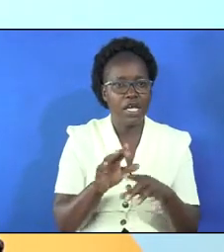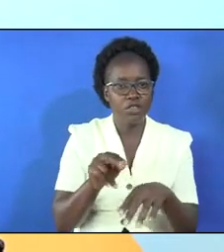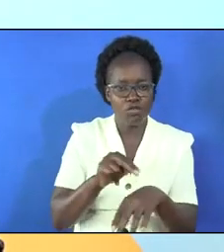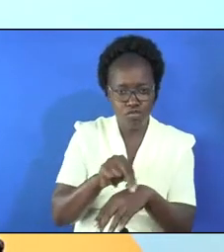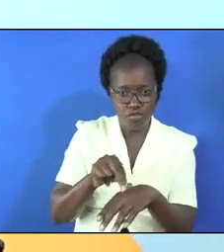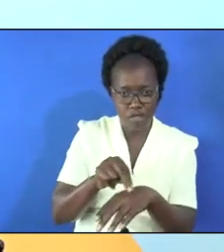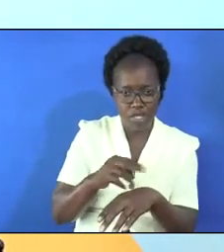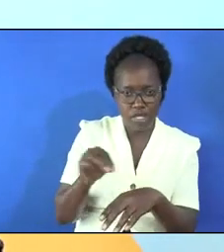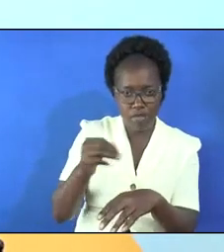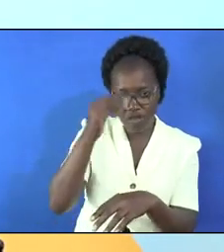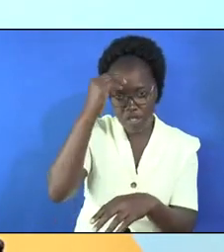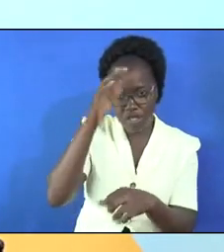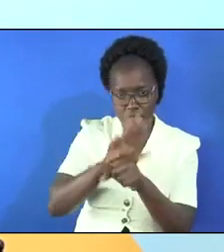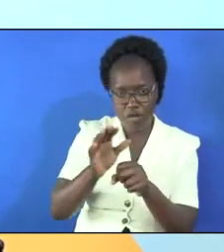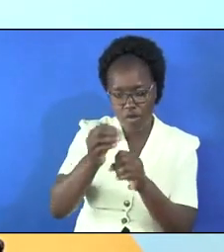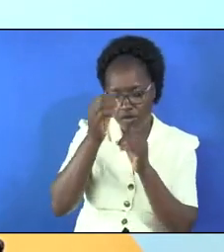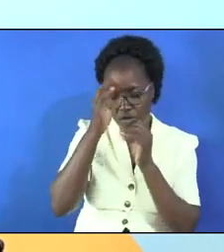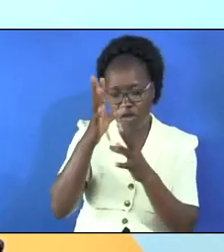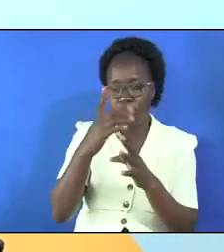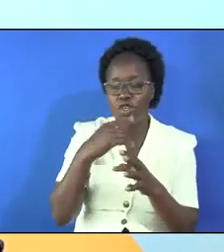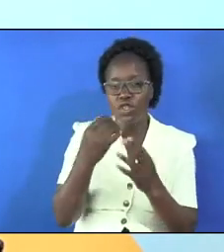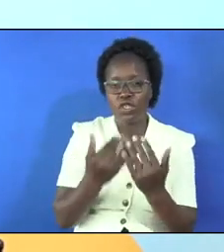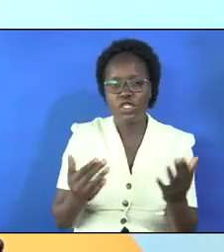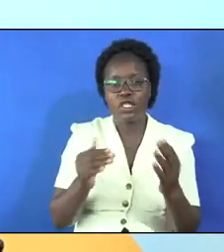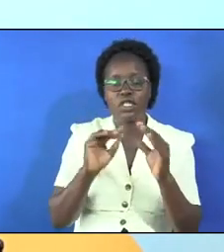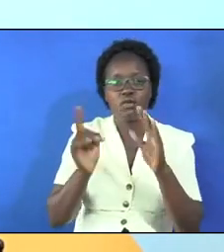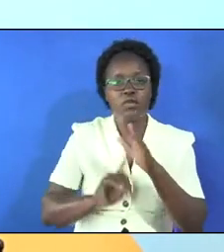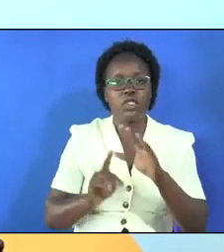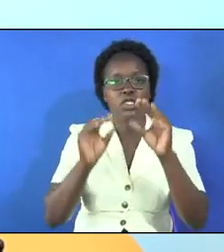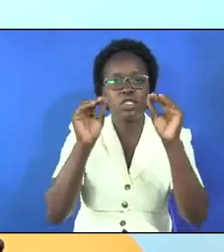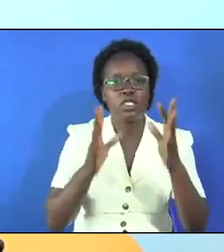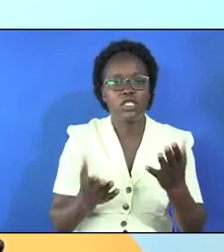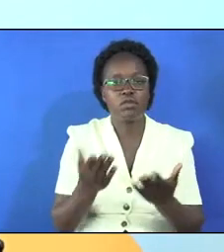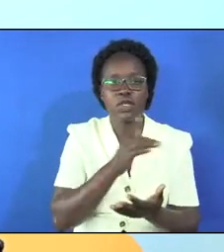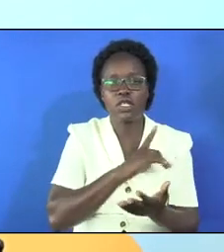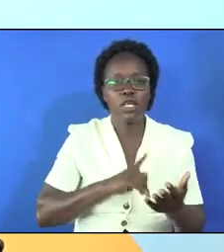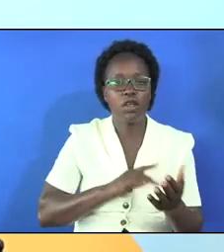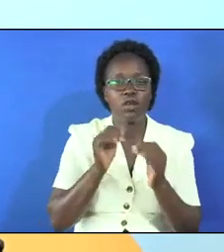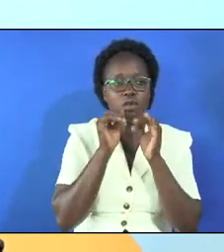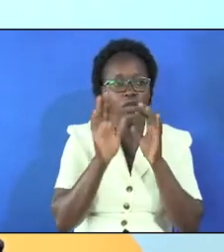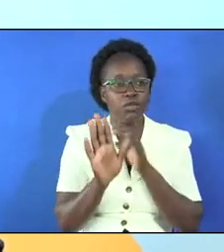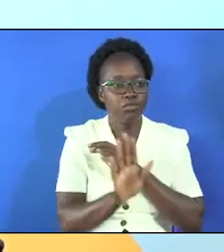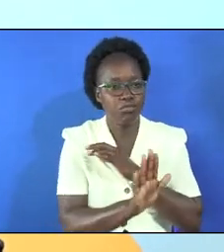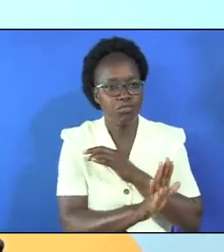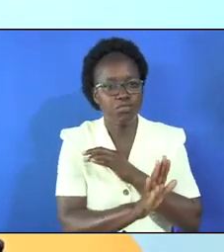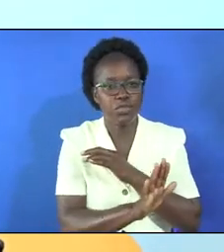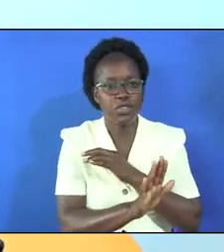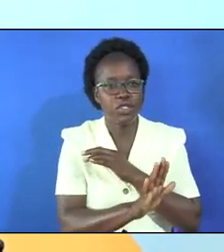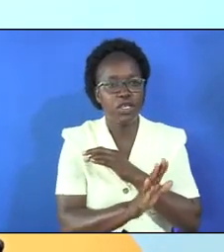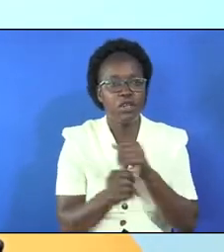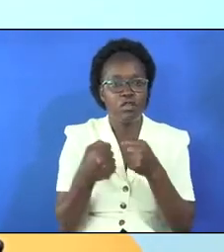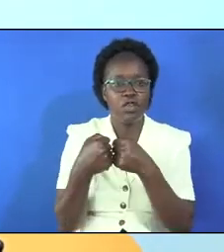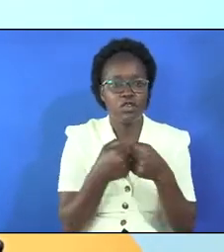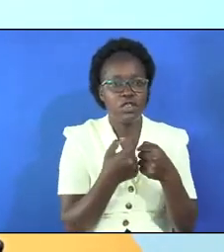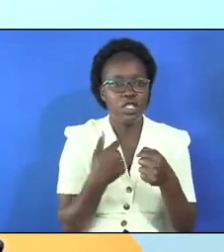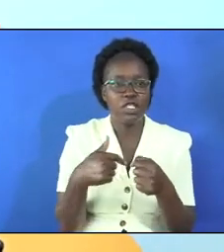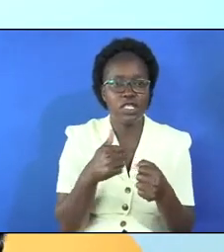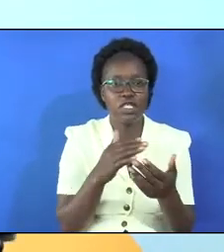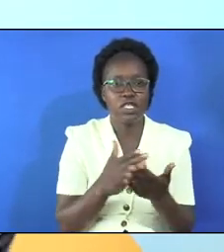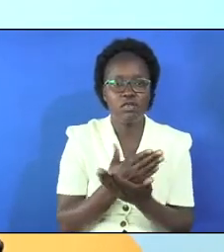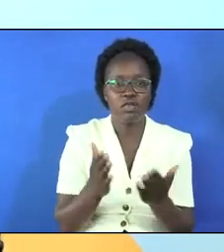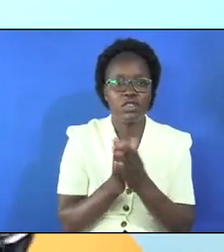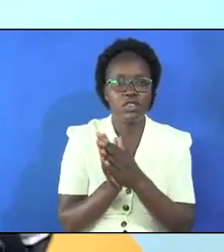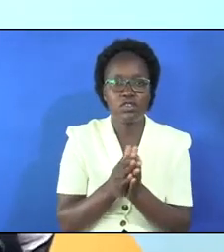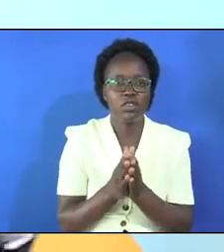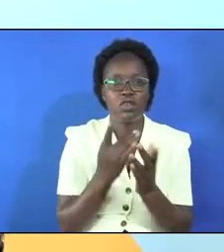nurture them for the kingdom of God and so children ministry teachers may the Lord bless you for even challenging us some of